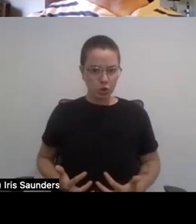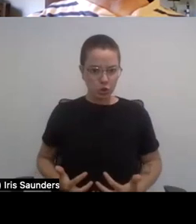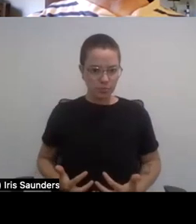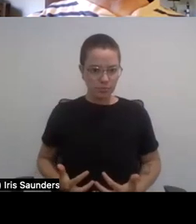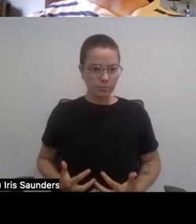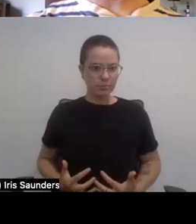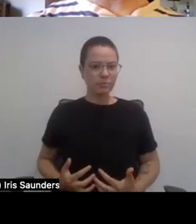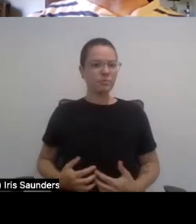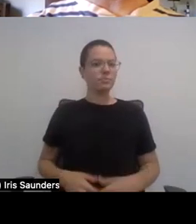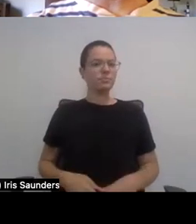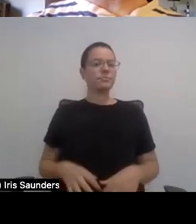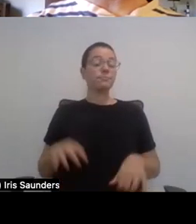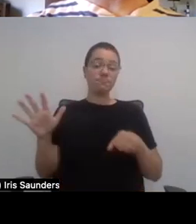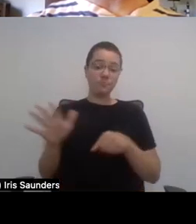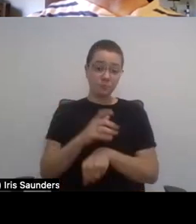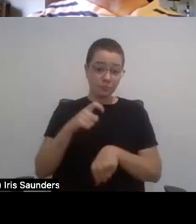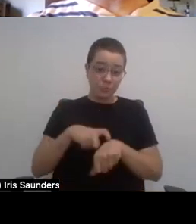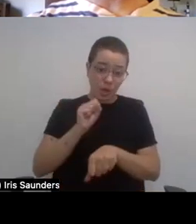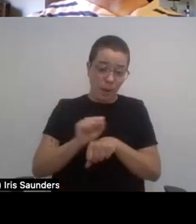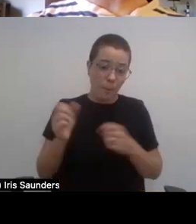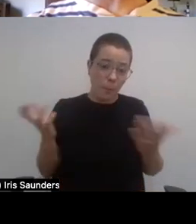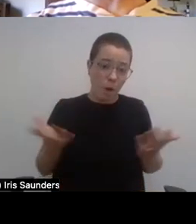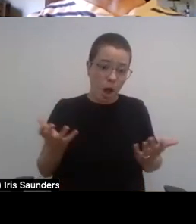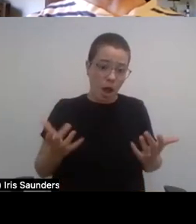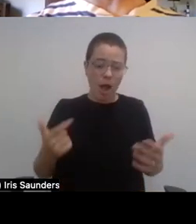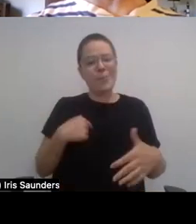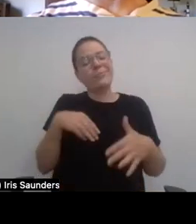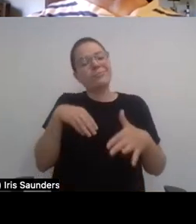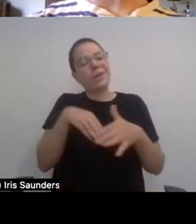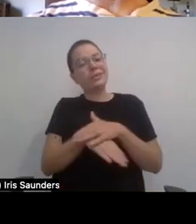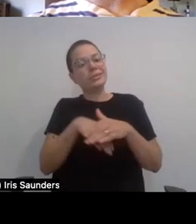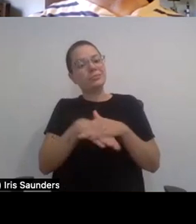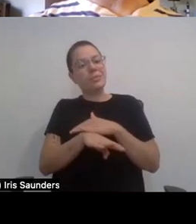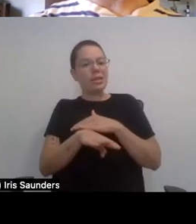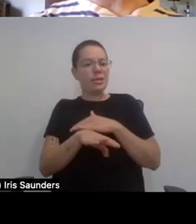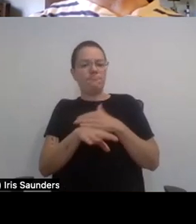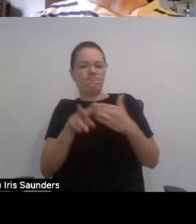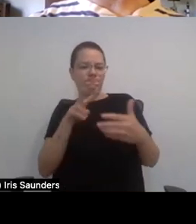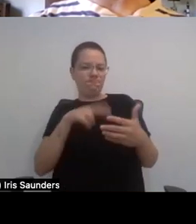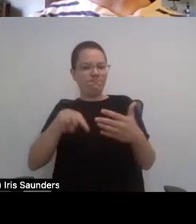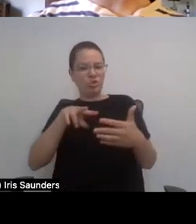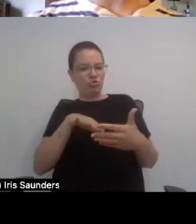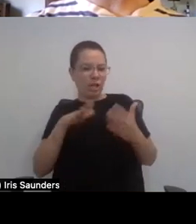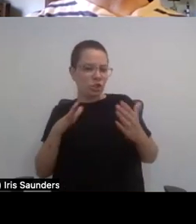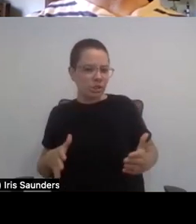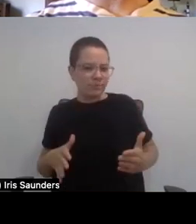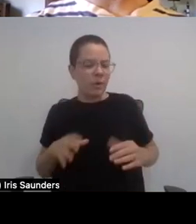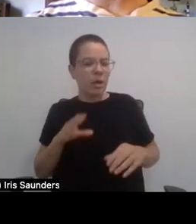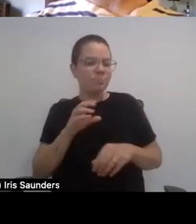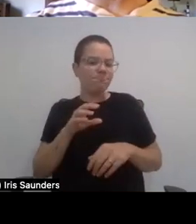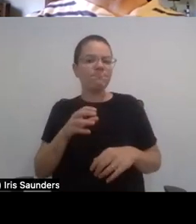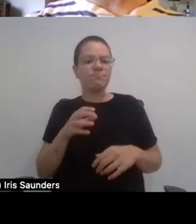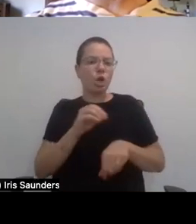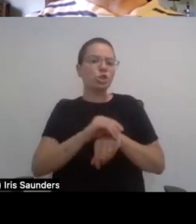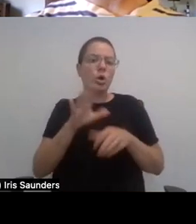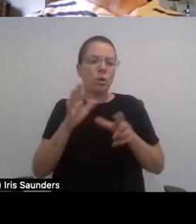And full-time, I work as the accessibility strategies and events consultant at Levant Consulting,